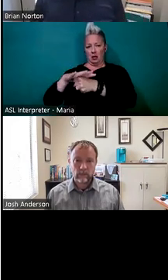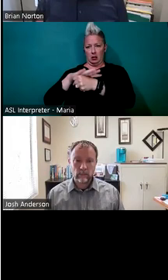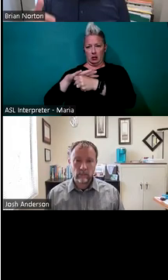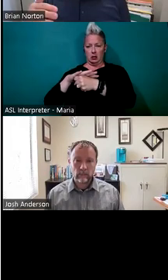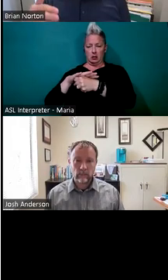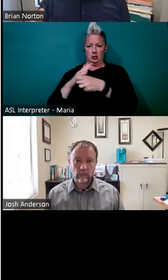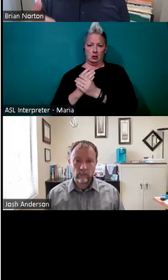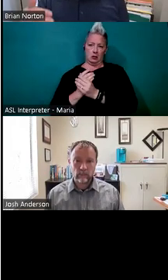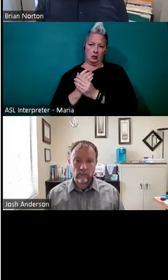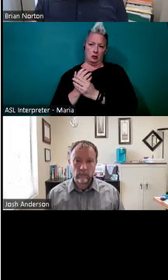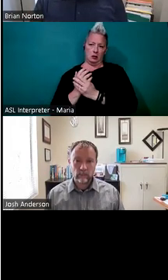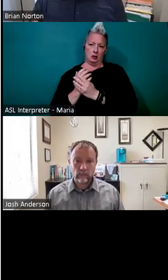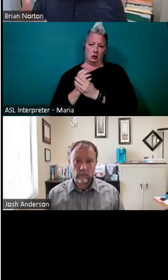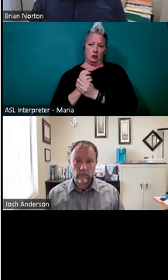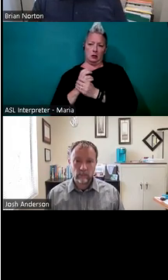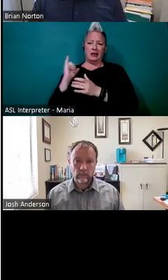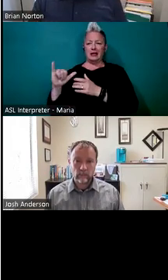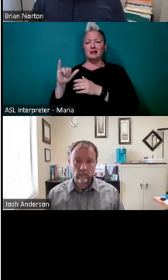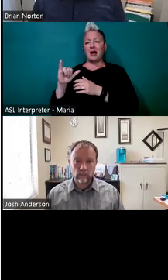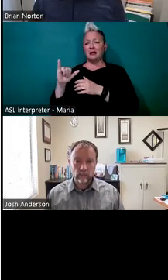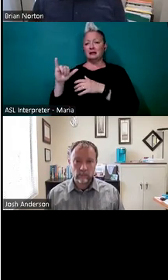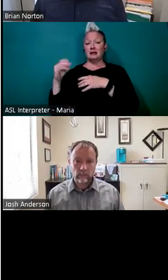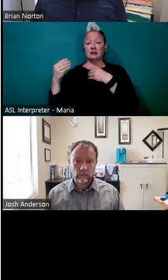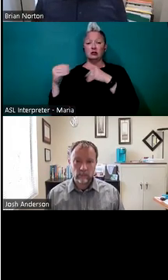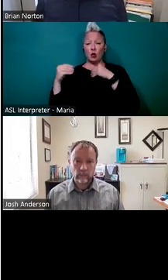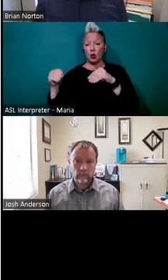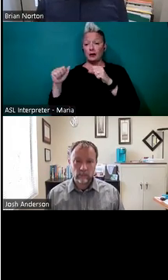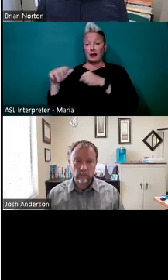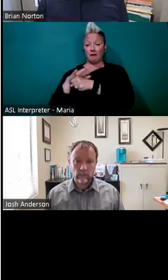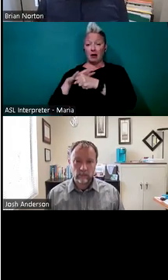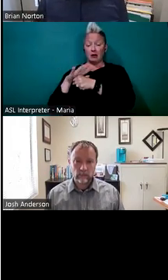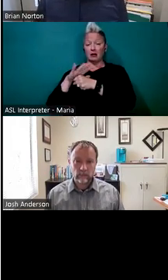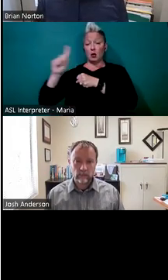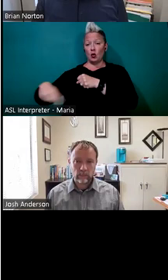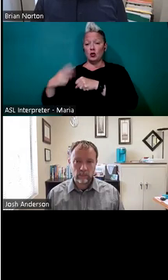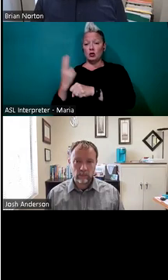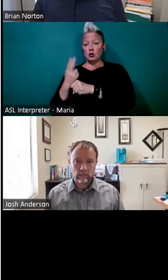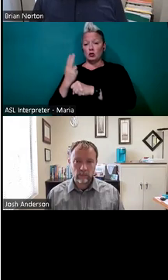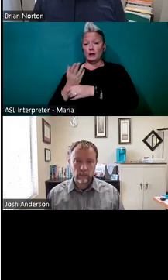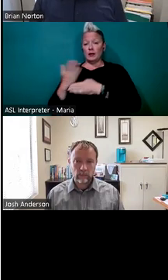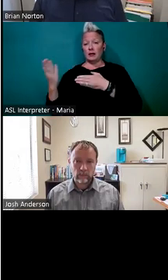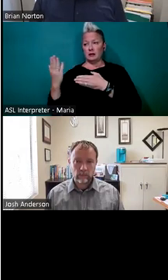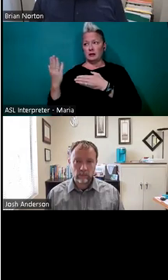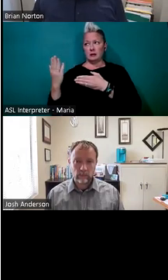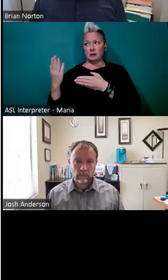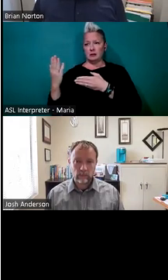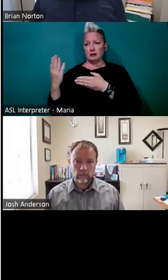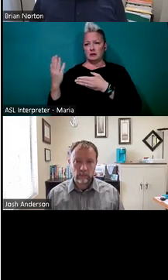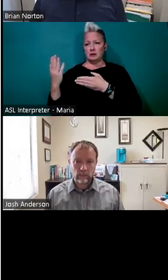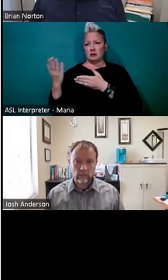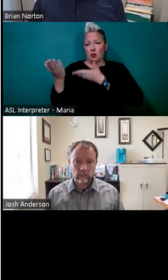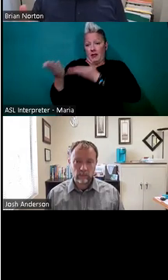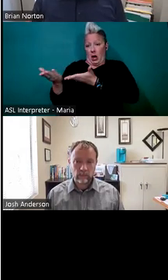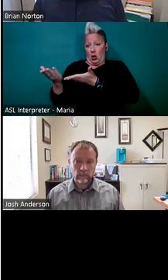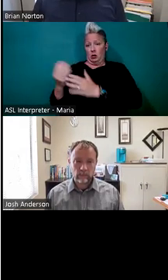that particular environment, um, you can only use items that are found there. Um, so